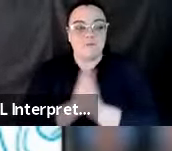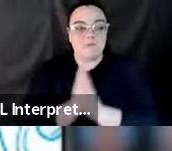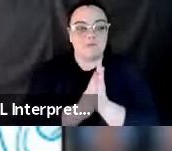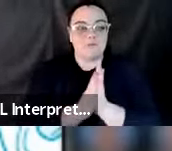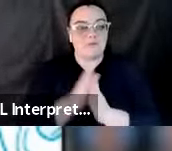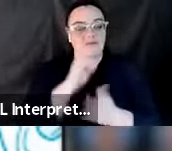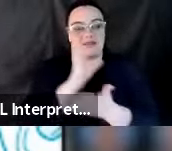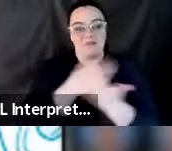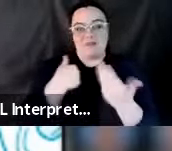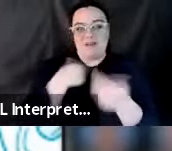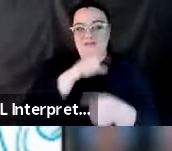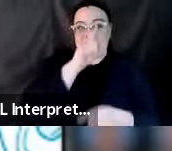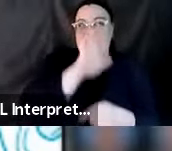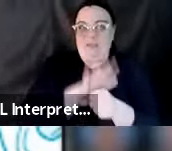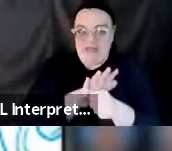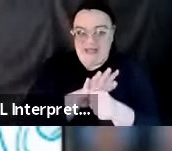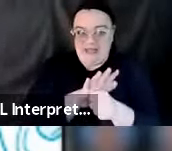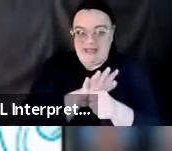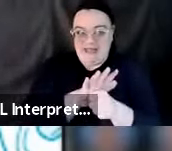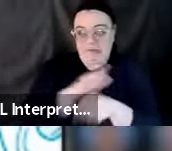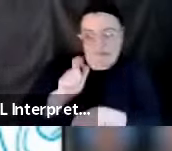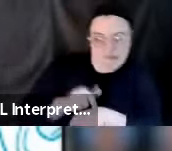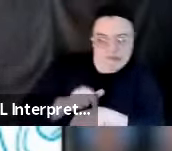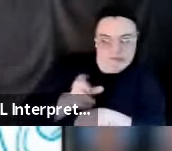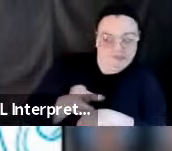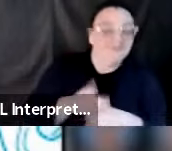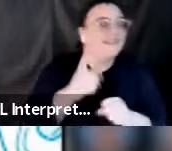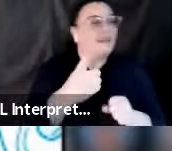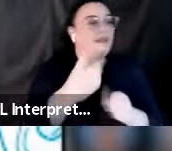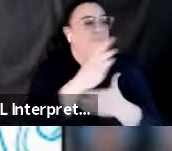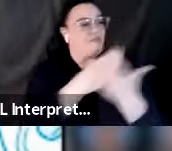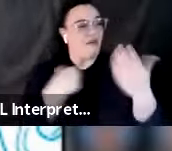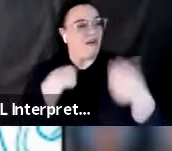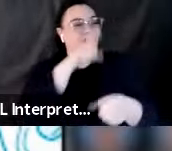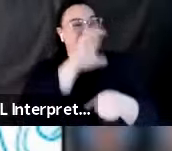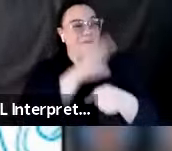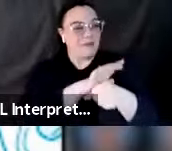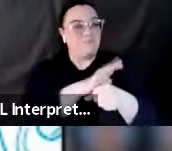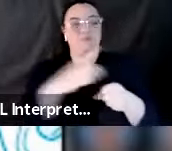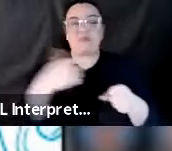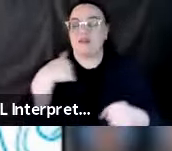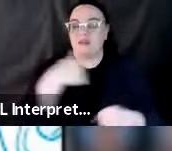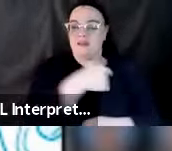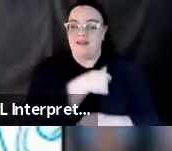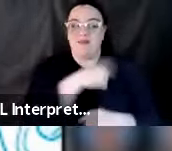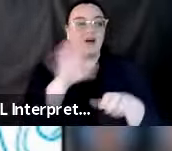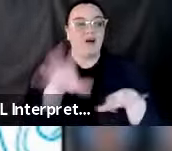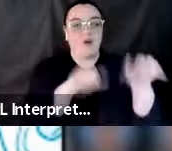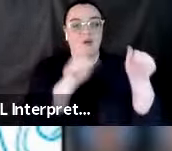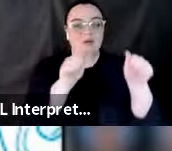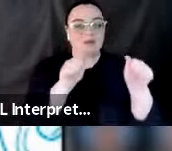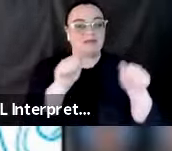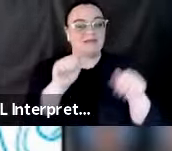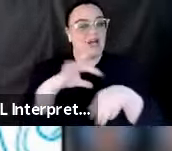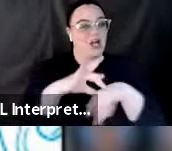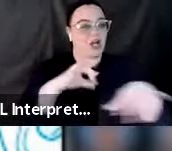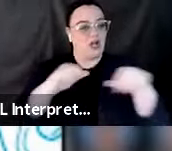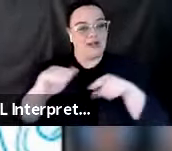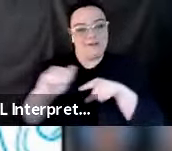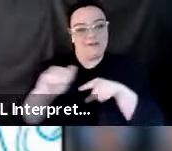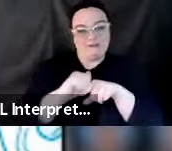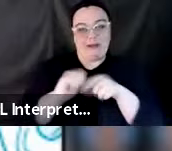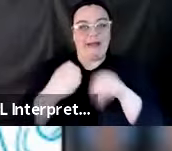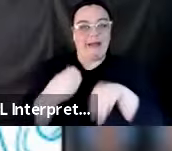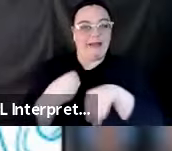commitment, we hosted our EarthquakeBrill virtually last